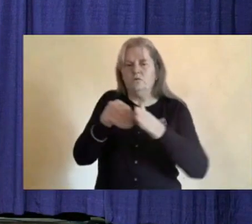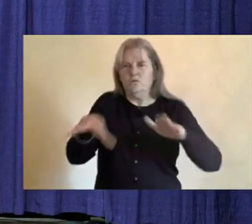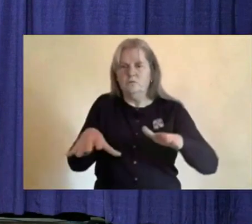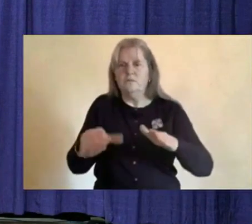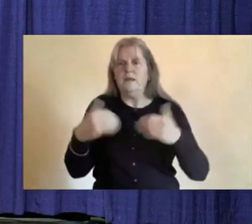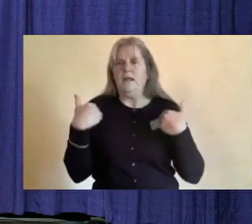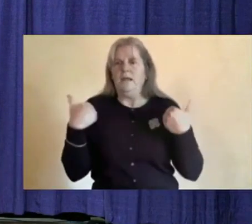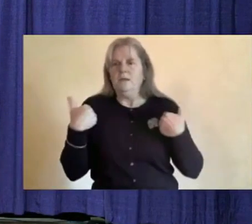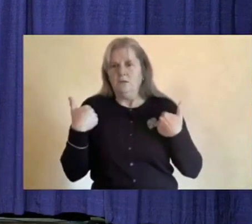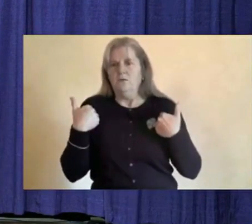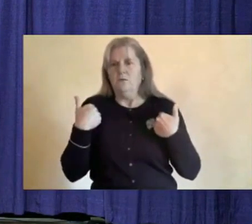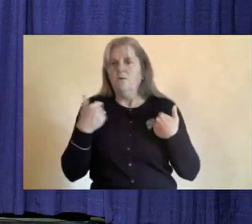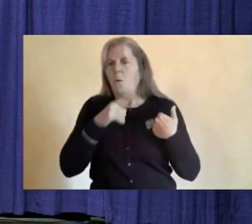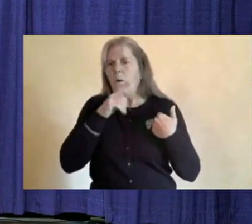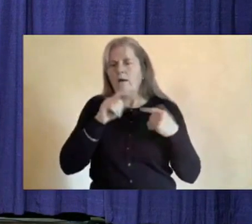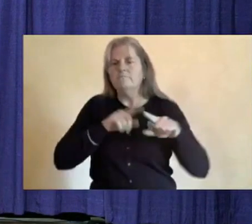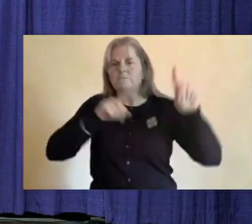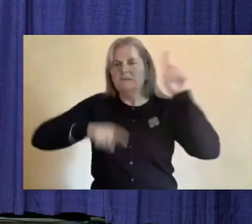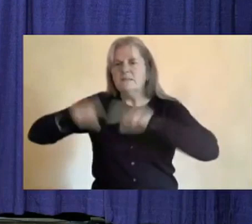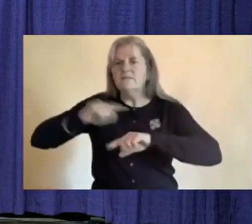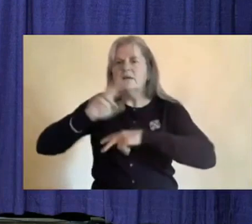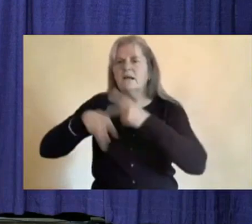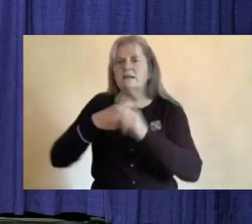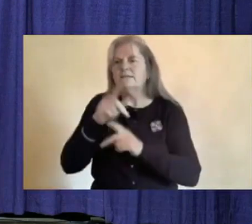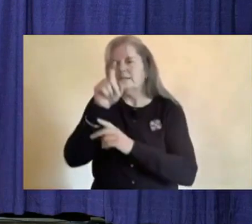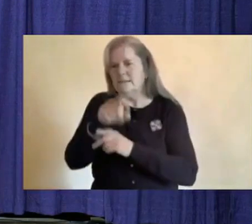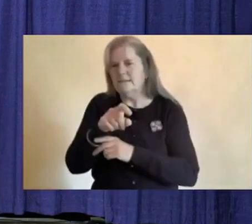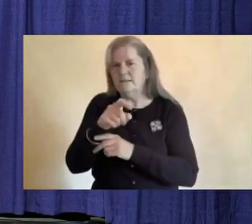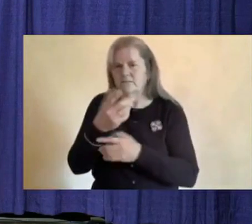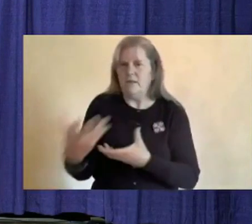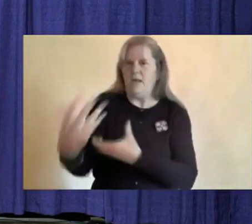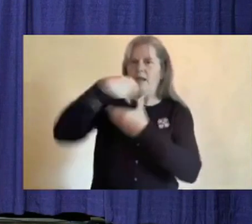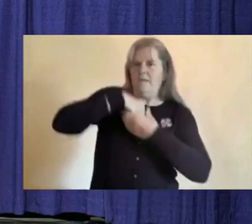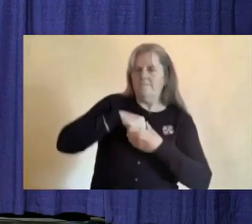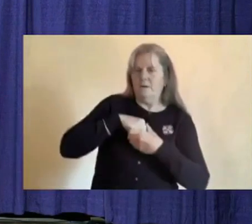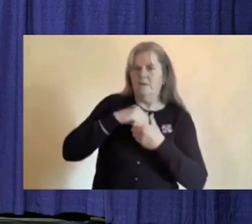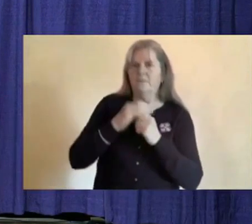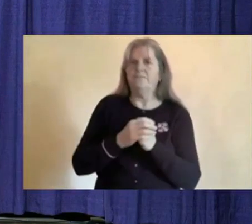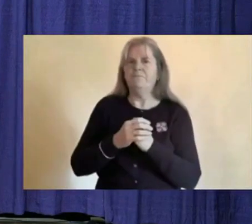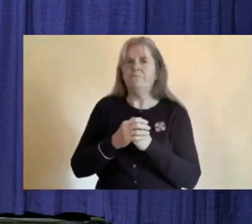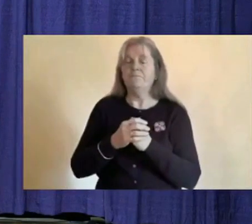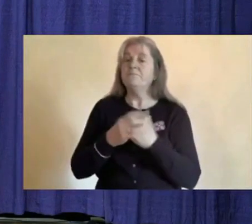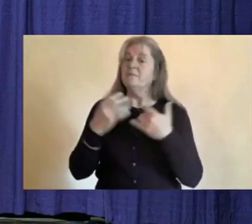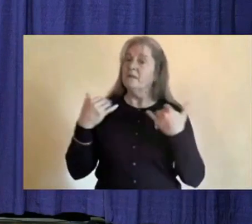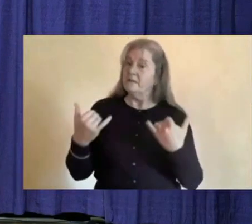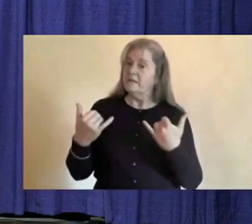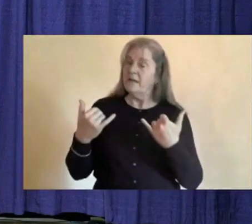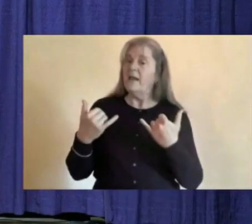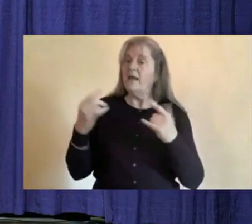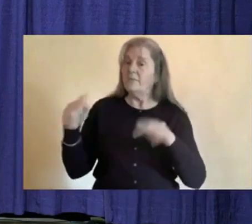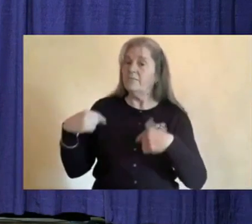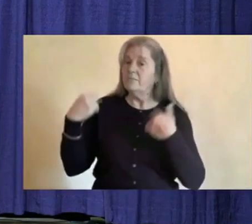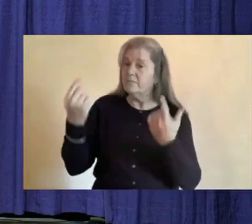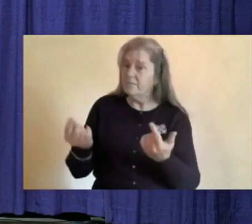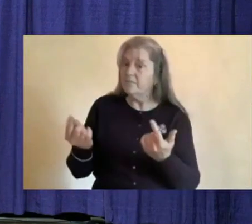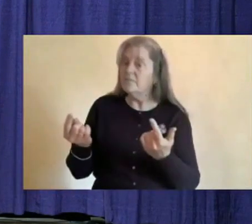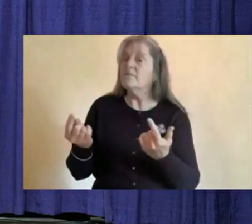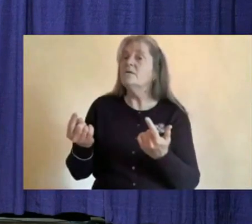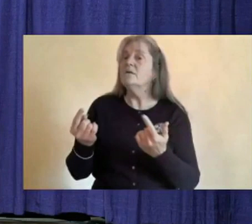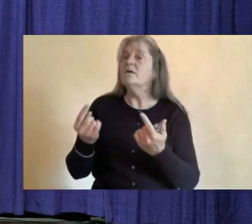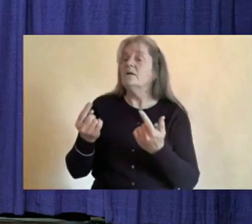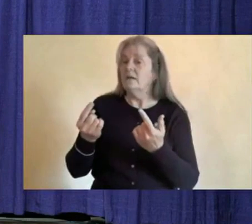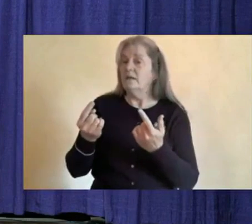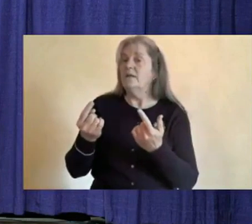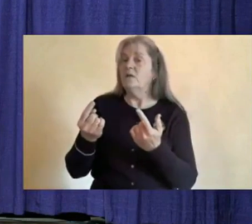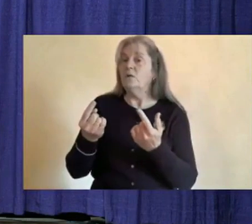needs. Today, are sharing an interim update on the work that's been completed by the consultant to date.